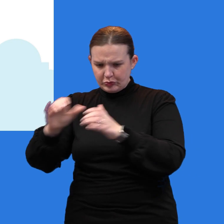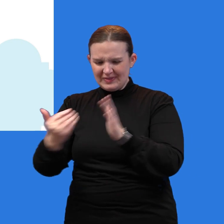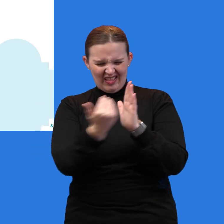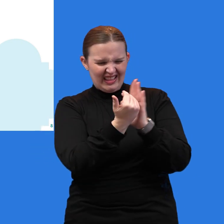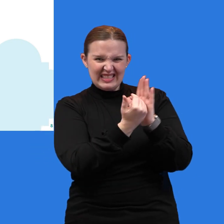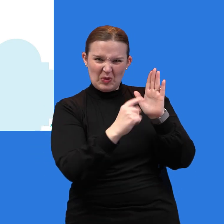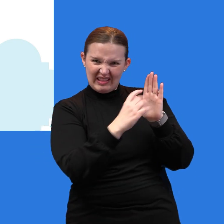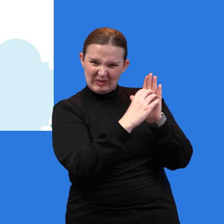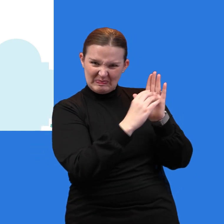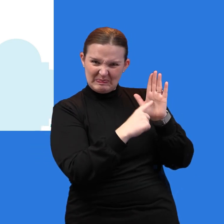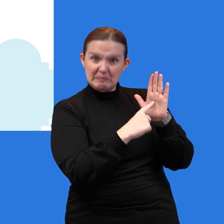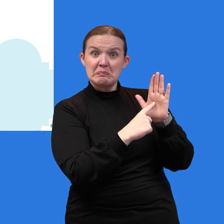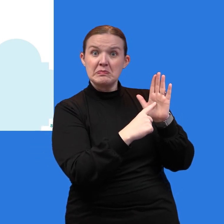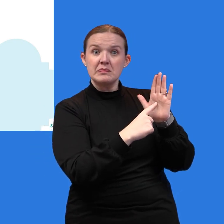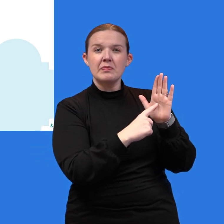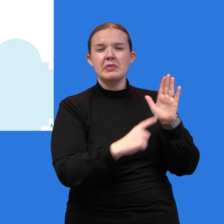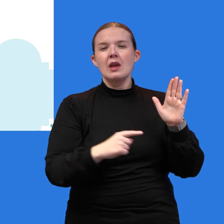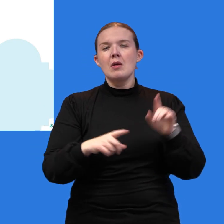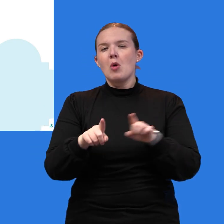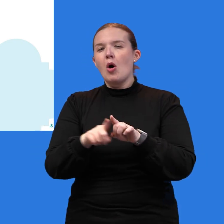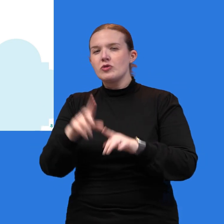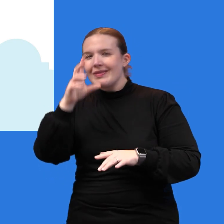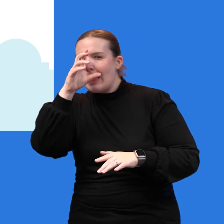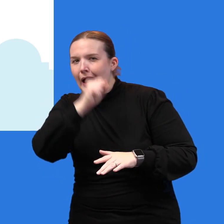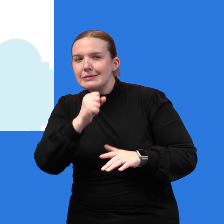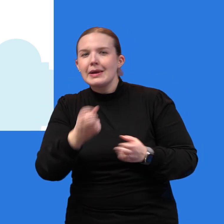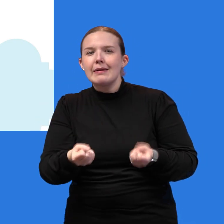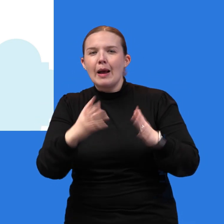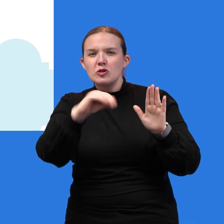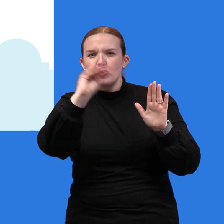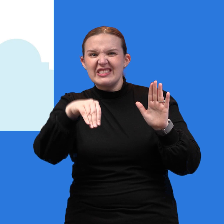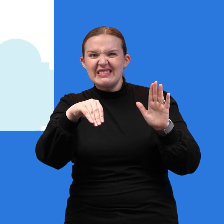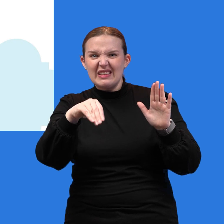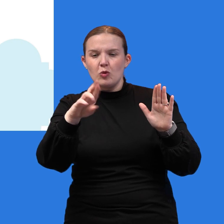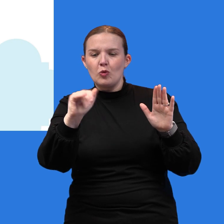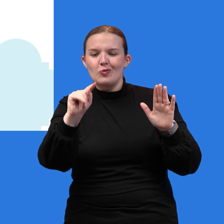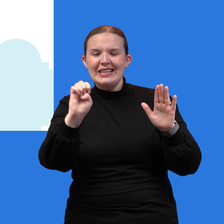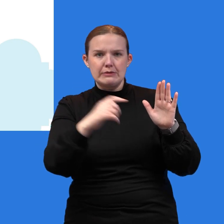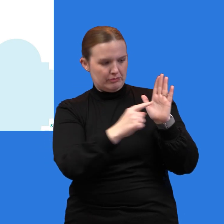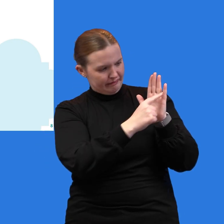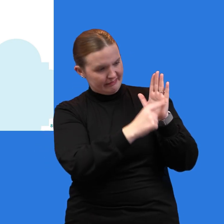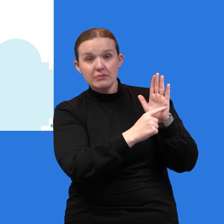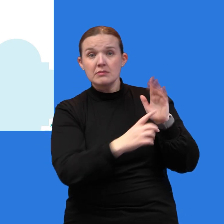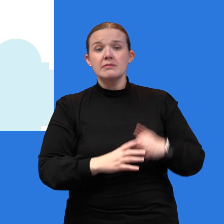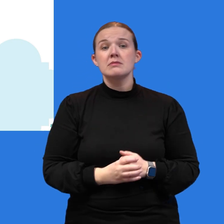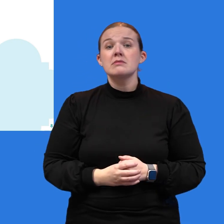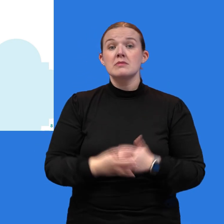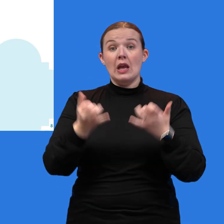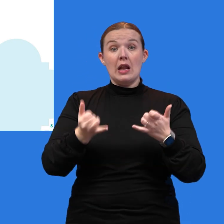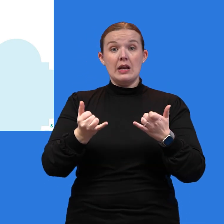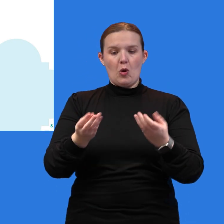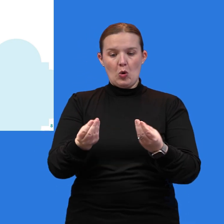the listing of tax units and also estimated tax rates. Next, we're going to talk about